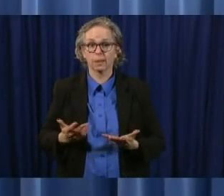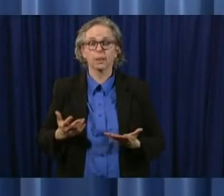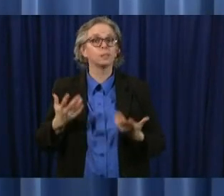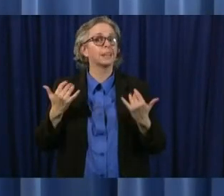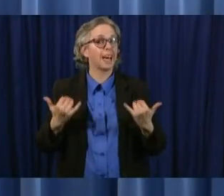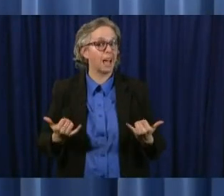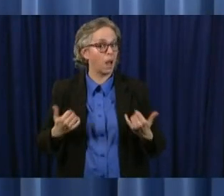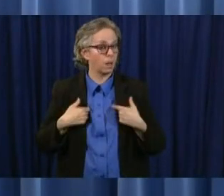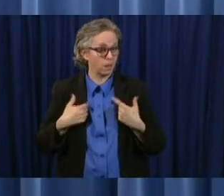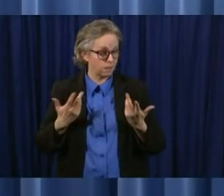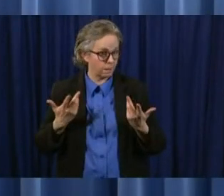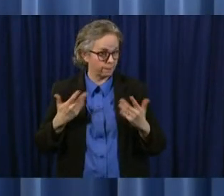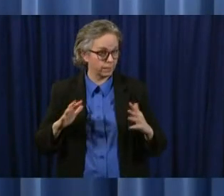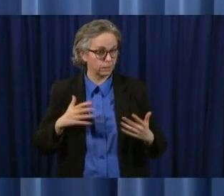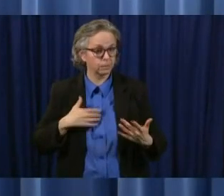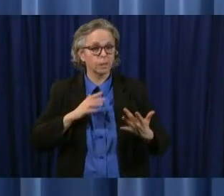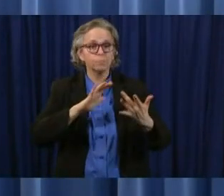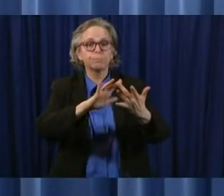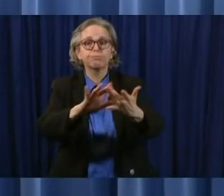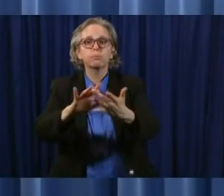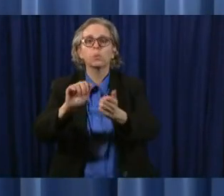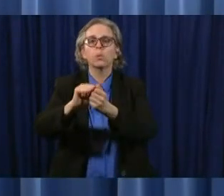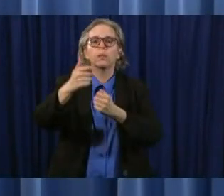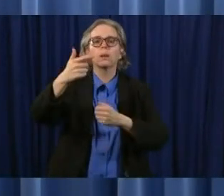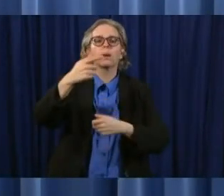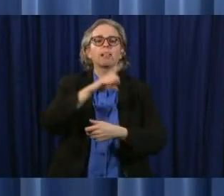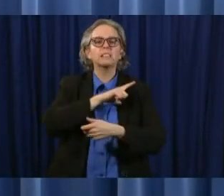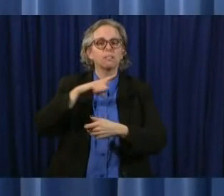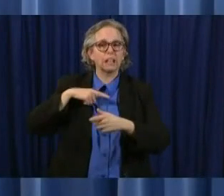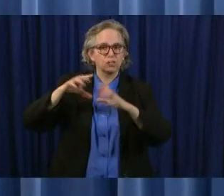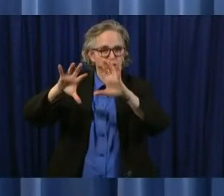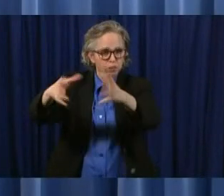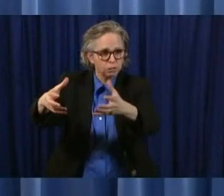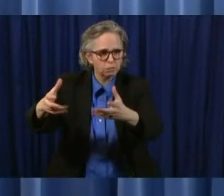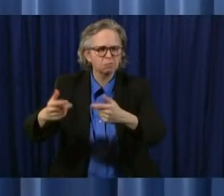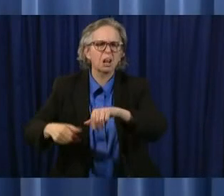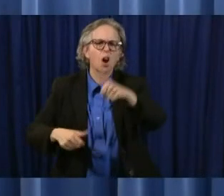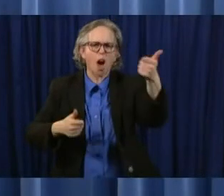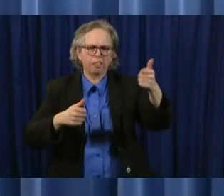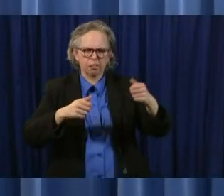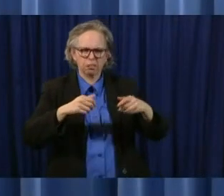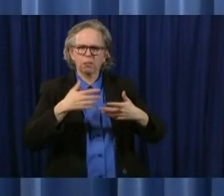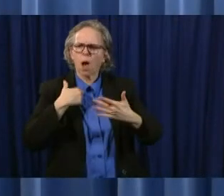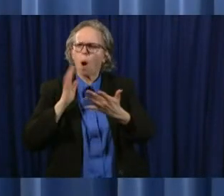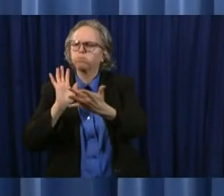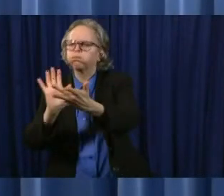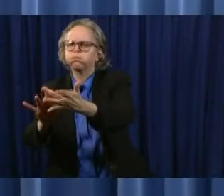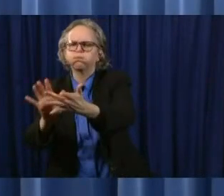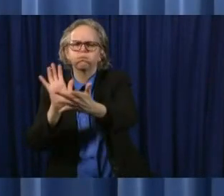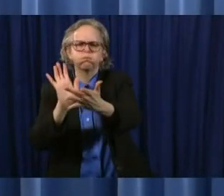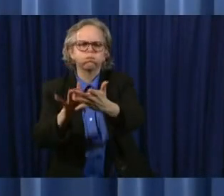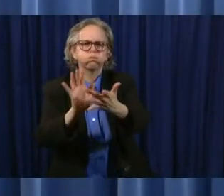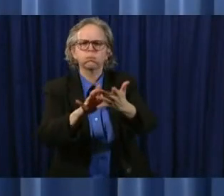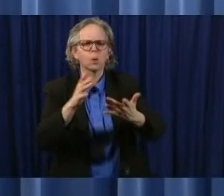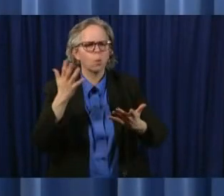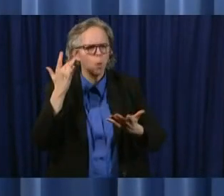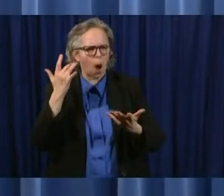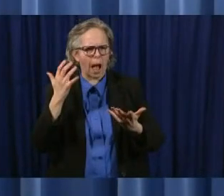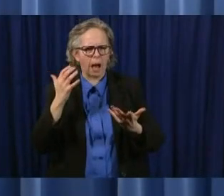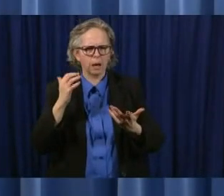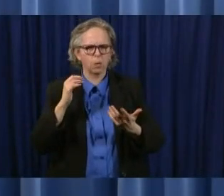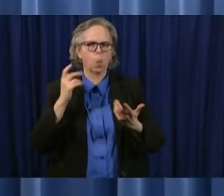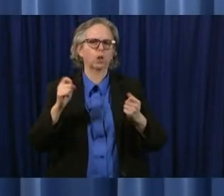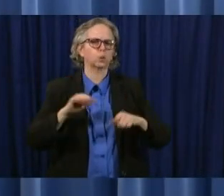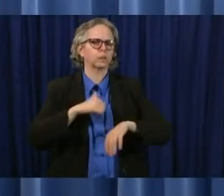the general assembly and i've also reached out to to others to put a couple groups together and